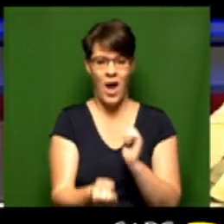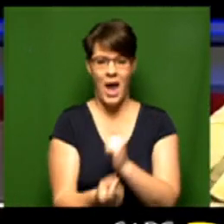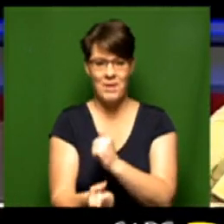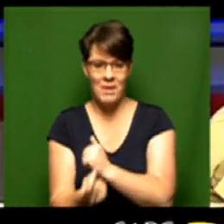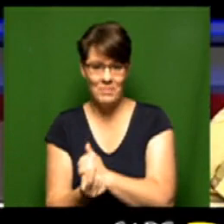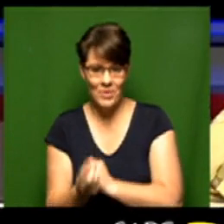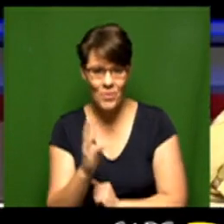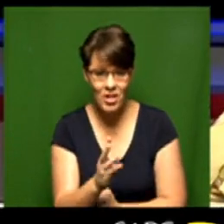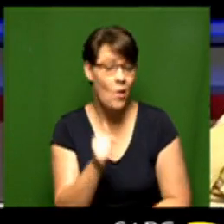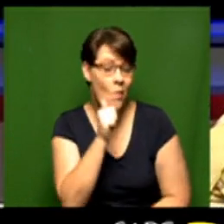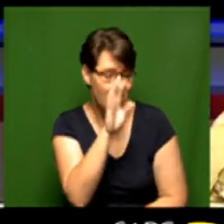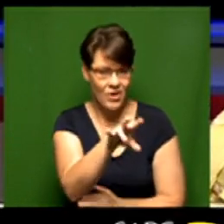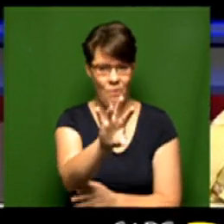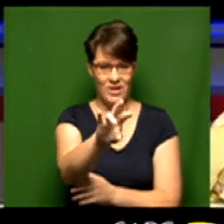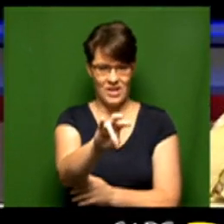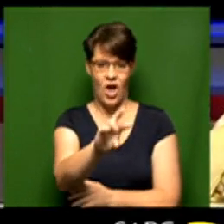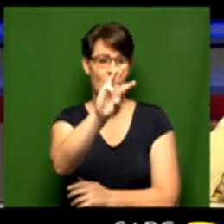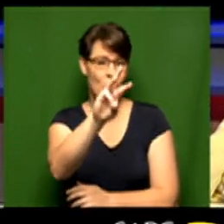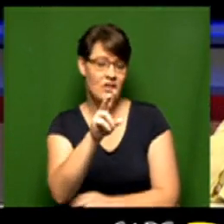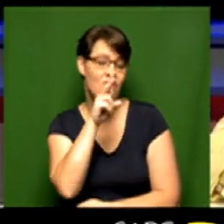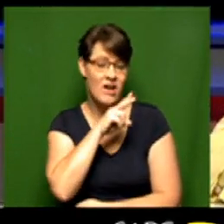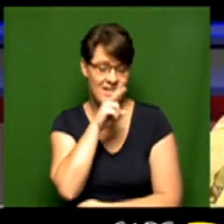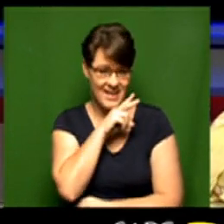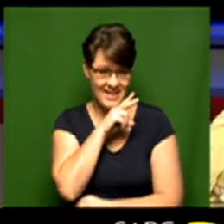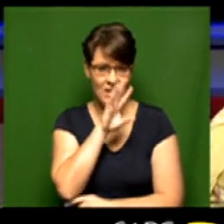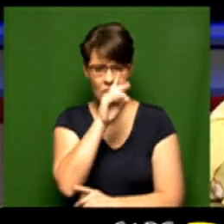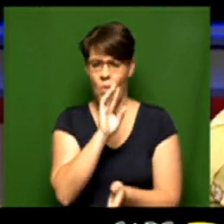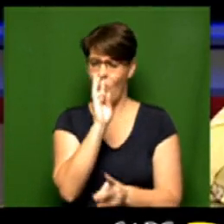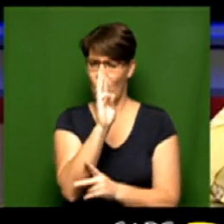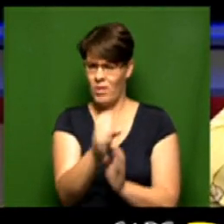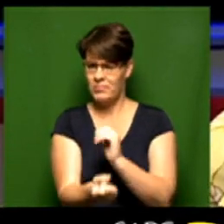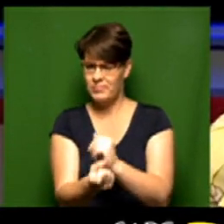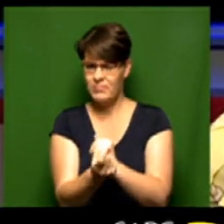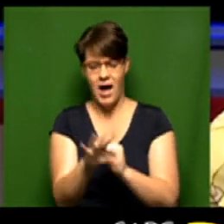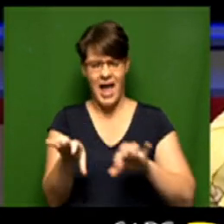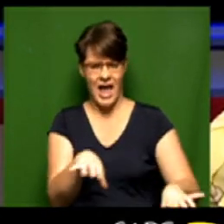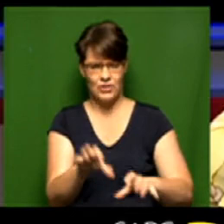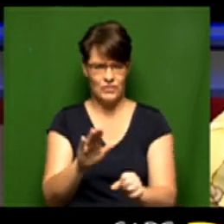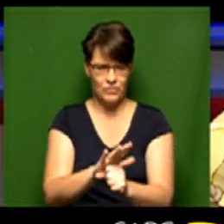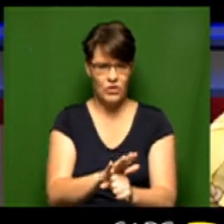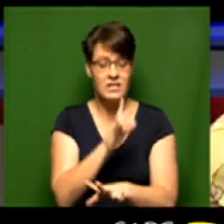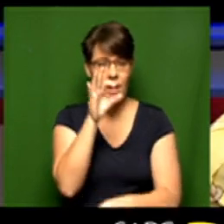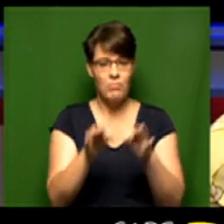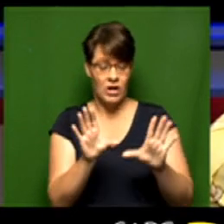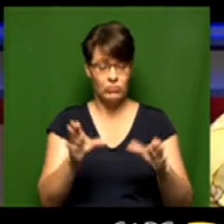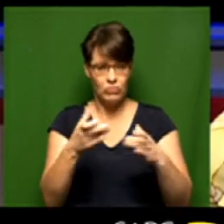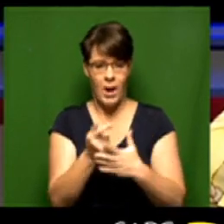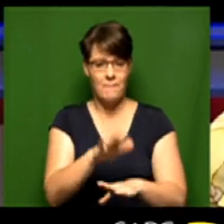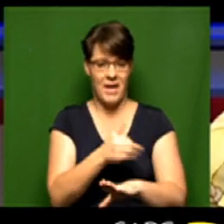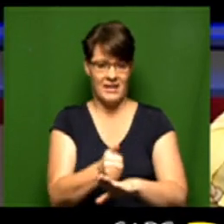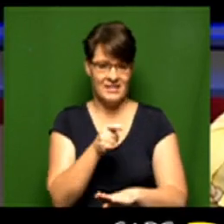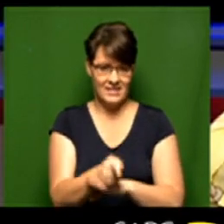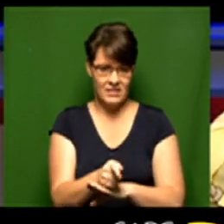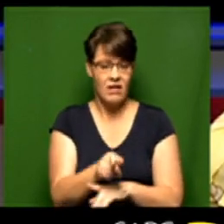happening come Wednesday Thursday Friday and this is where you're going to get all of the action you'll see that the political parties will be based here